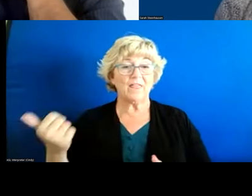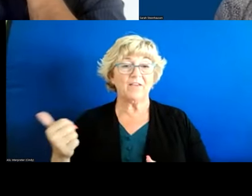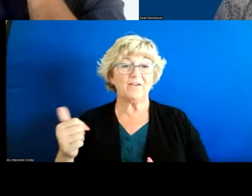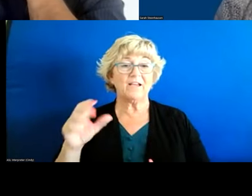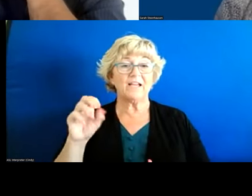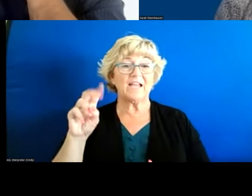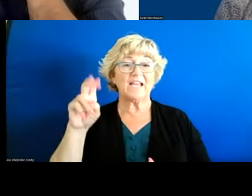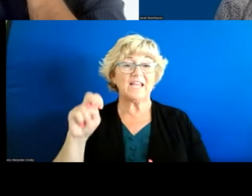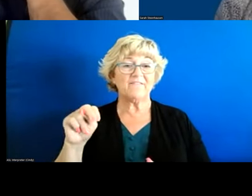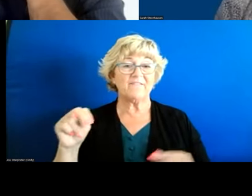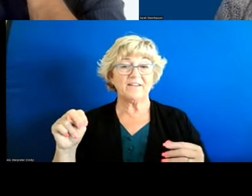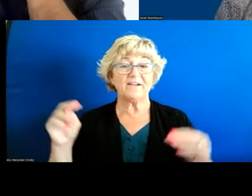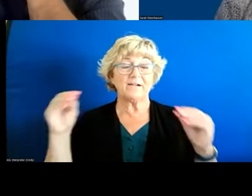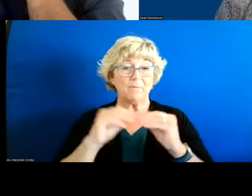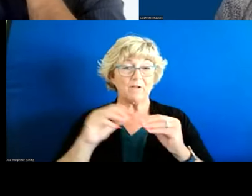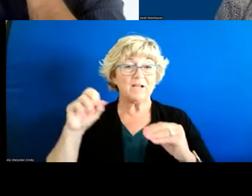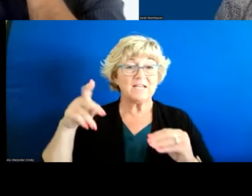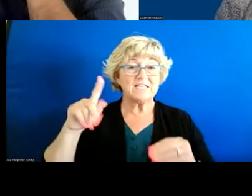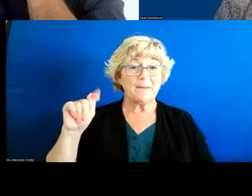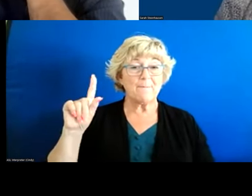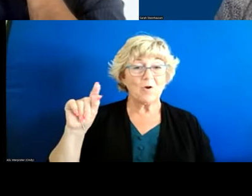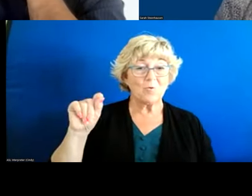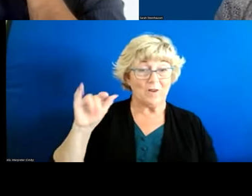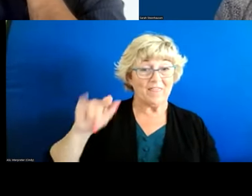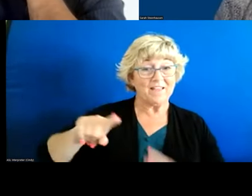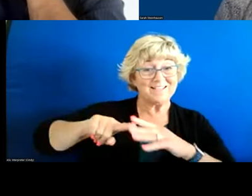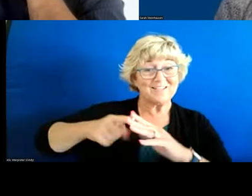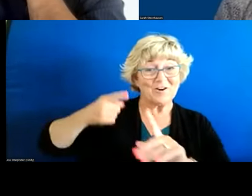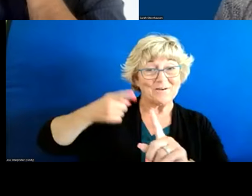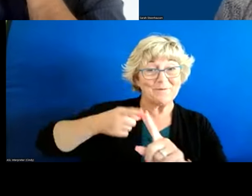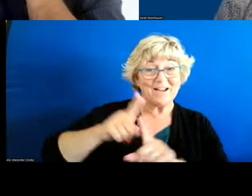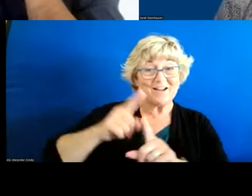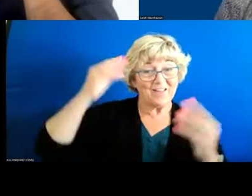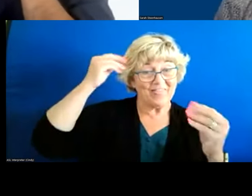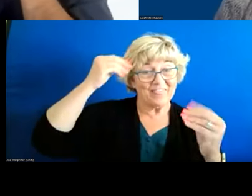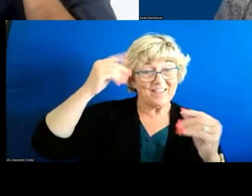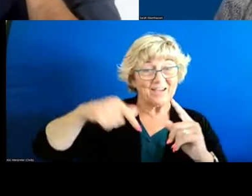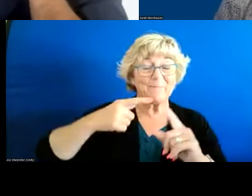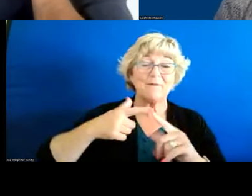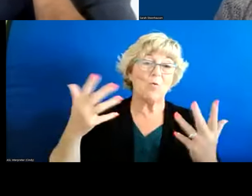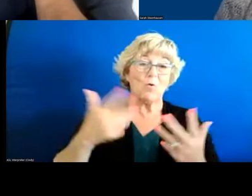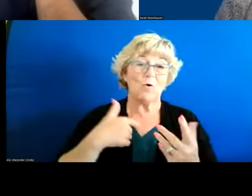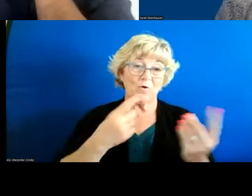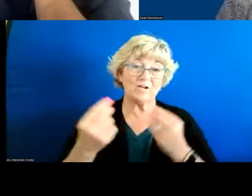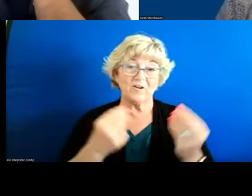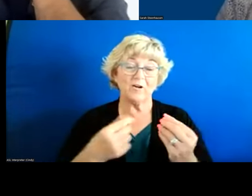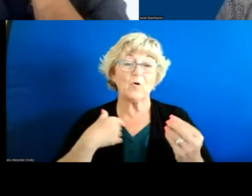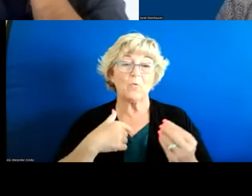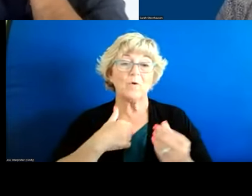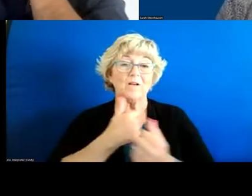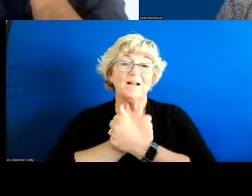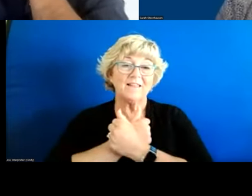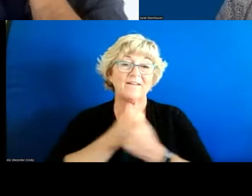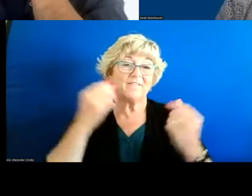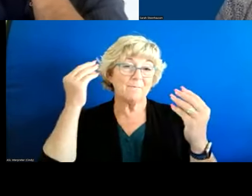more september 20th is a starting point as you're thinking about uh what we're doing we'd love to be thinking